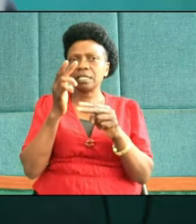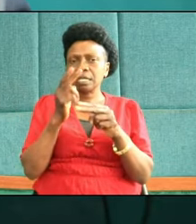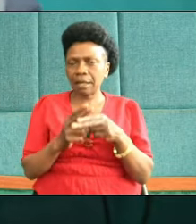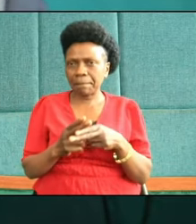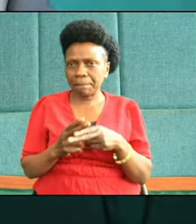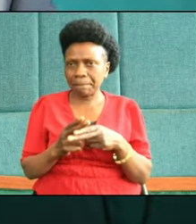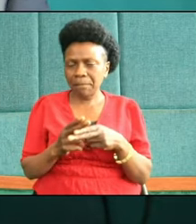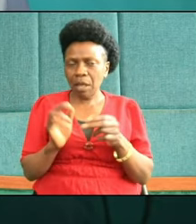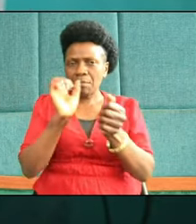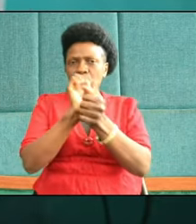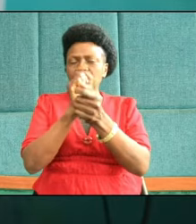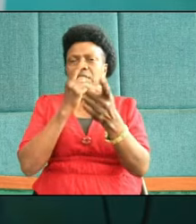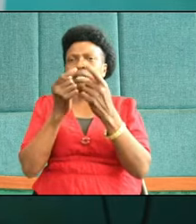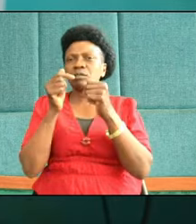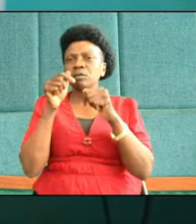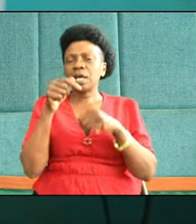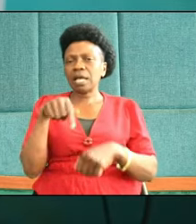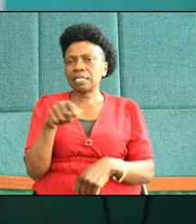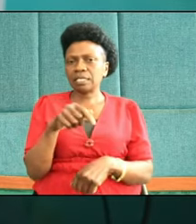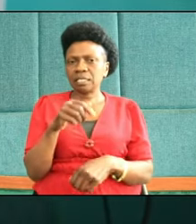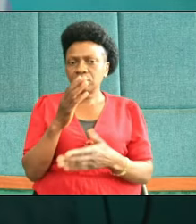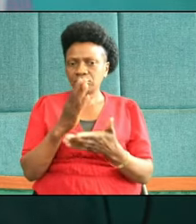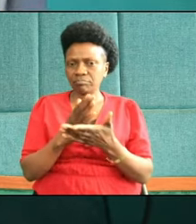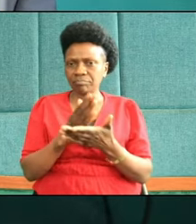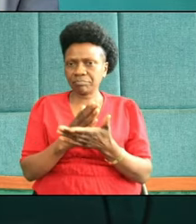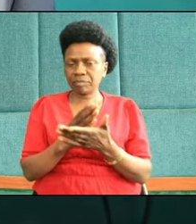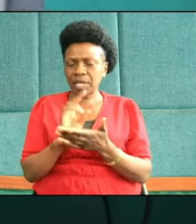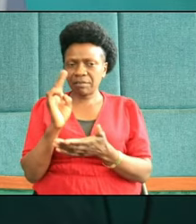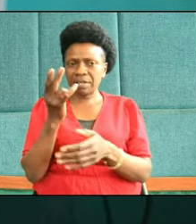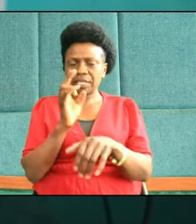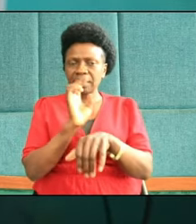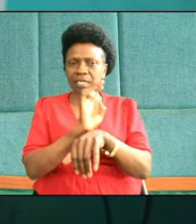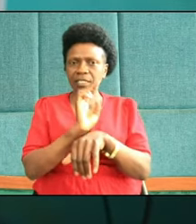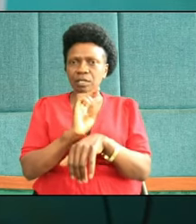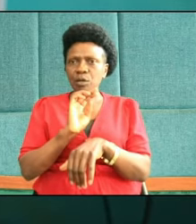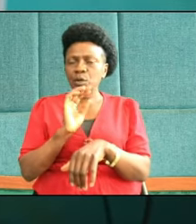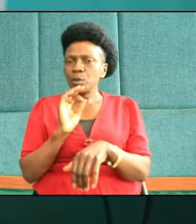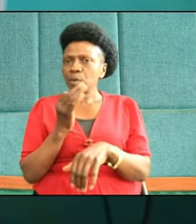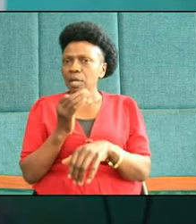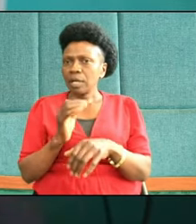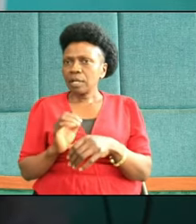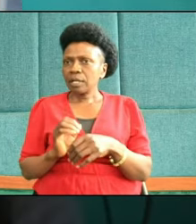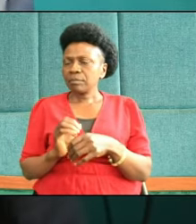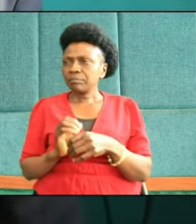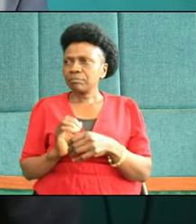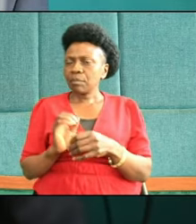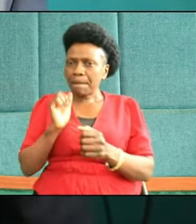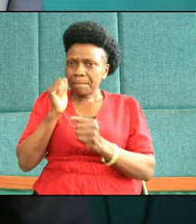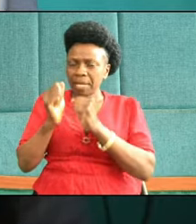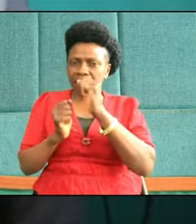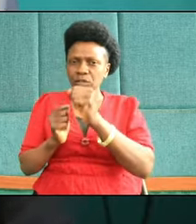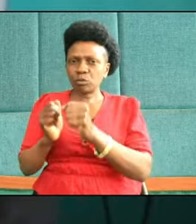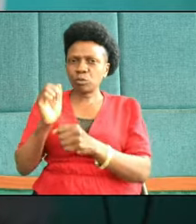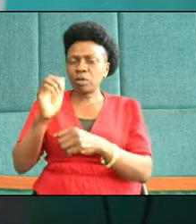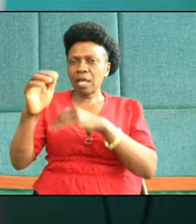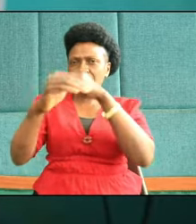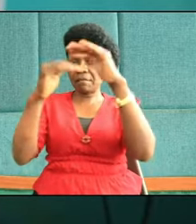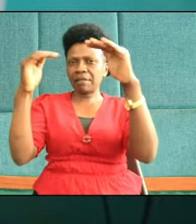Oh, he's saying to us, indeed as Adventist church, we are moving forward, we are marching to Zion,